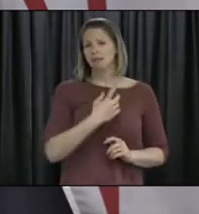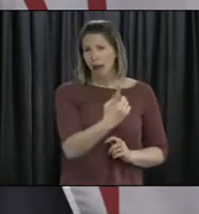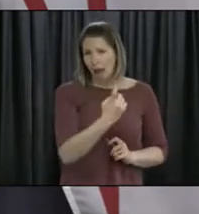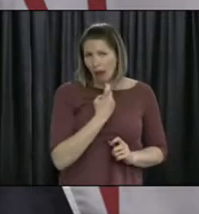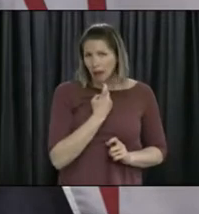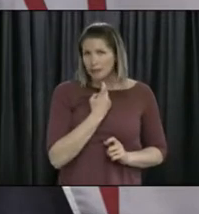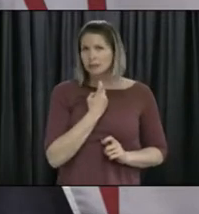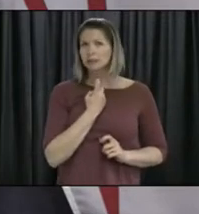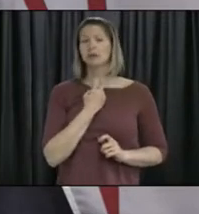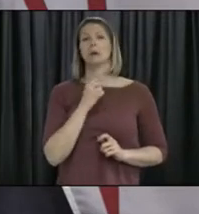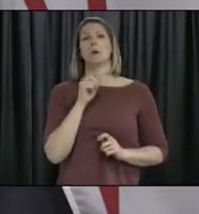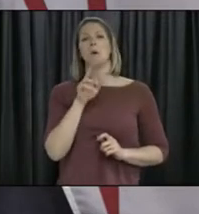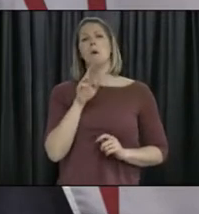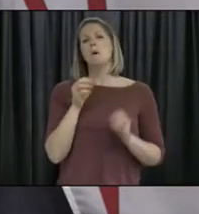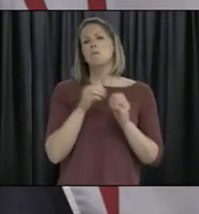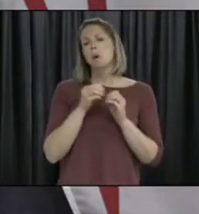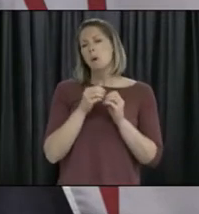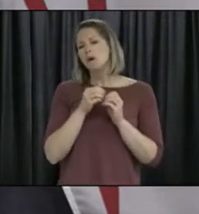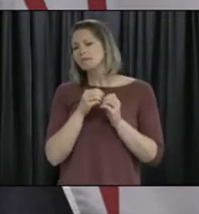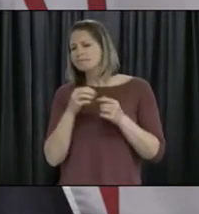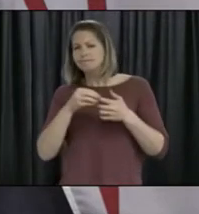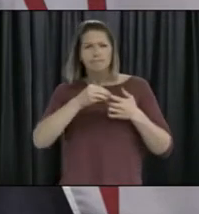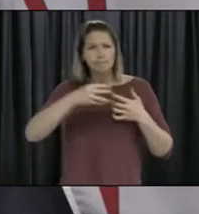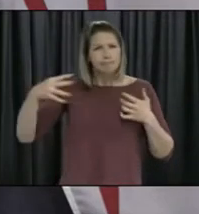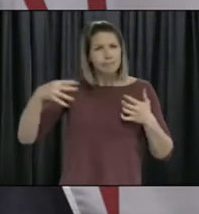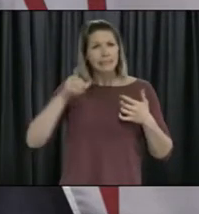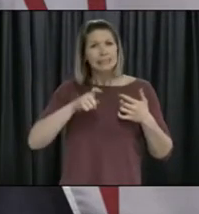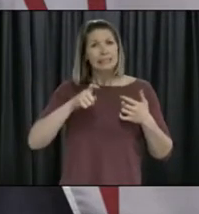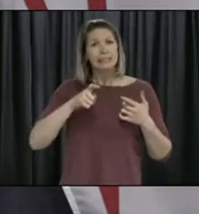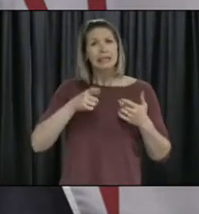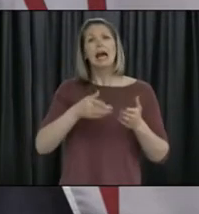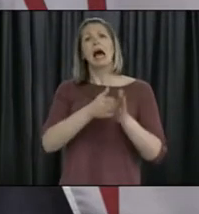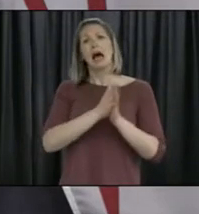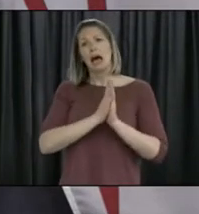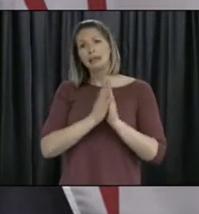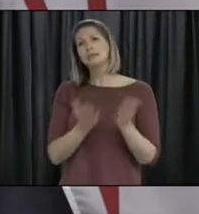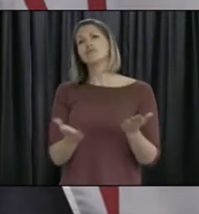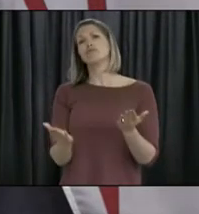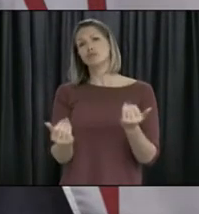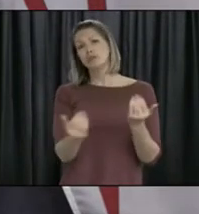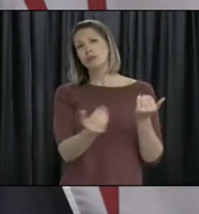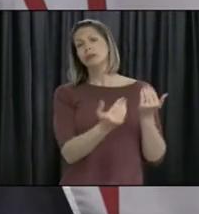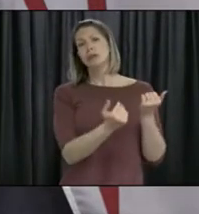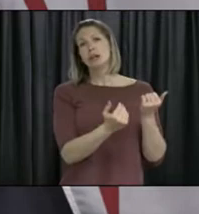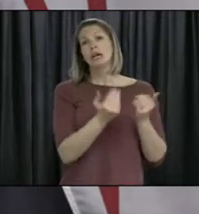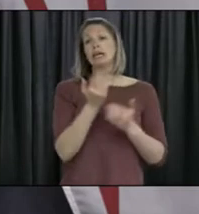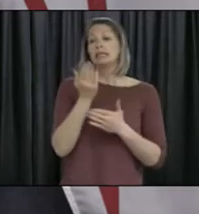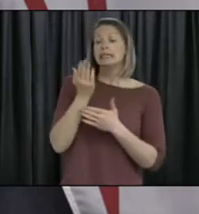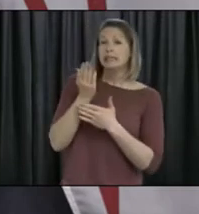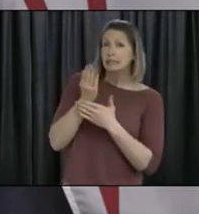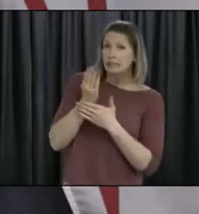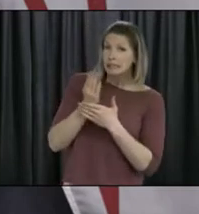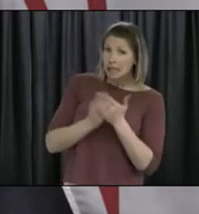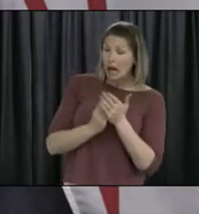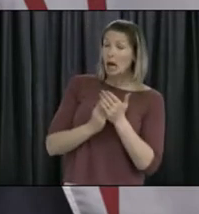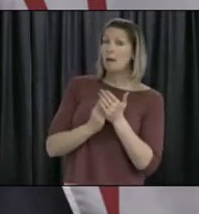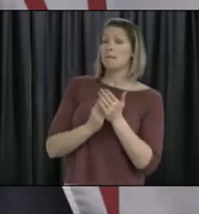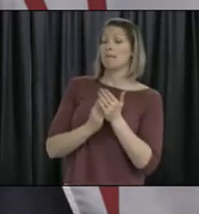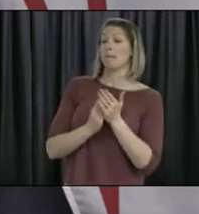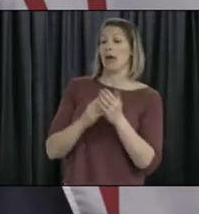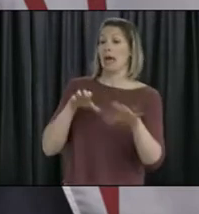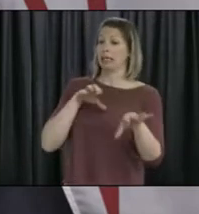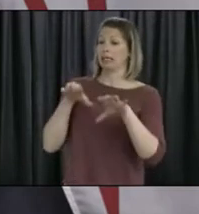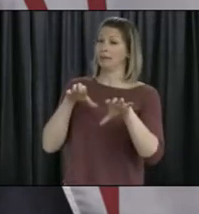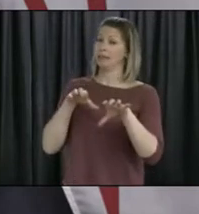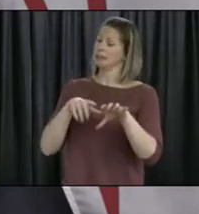making changes in recommendations as need be. There are some things that we will have to stand hard and fast on,